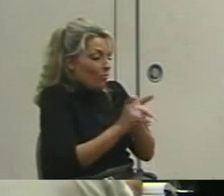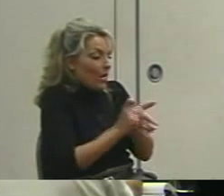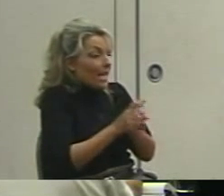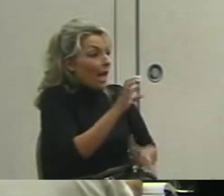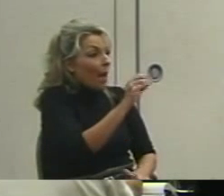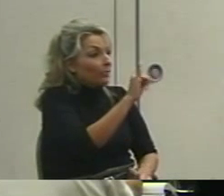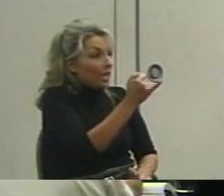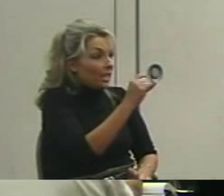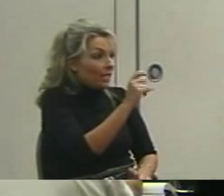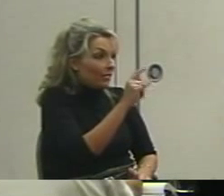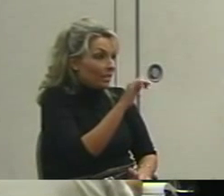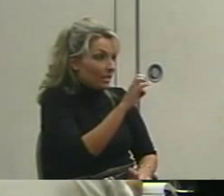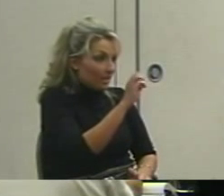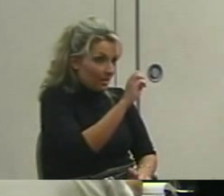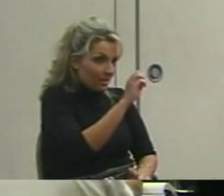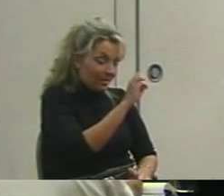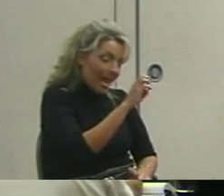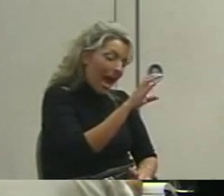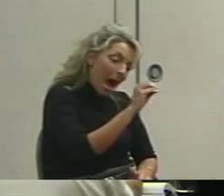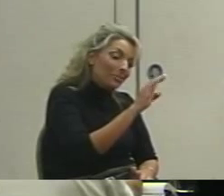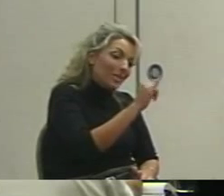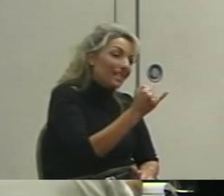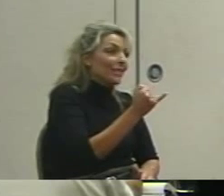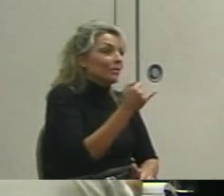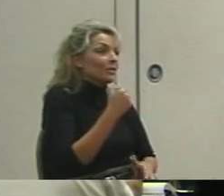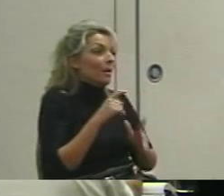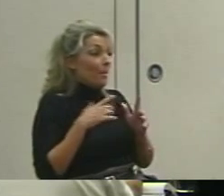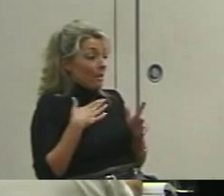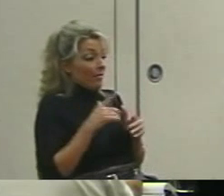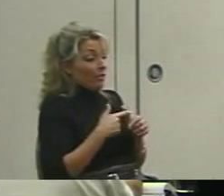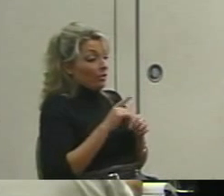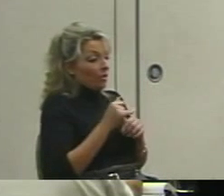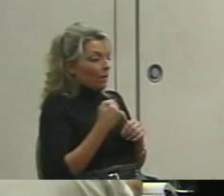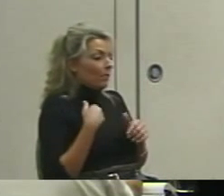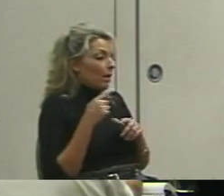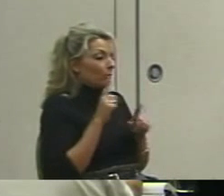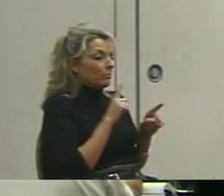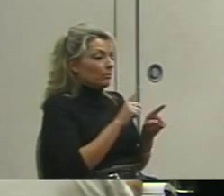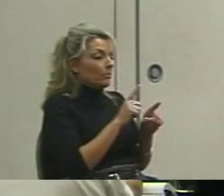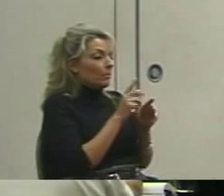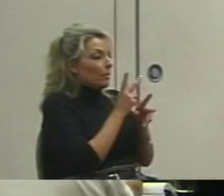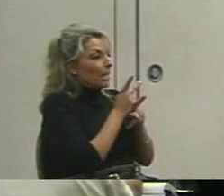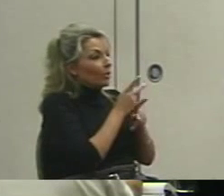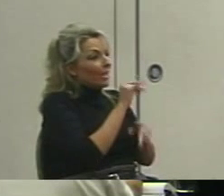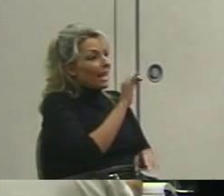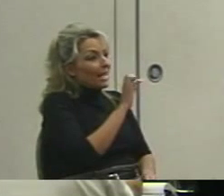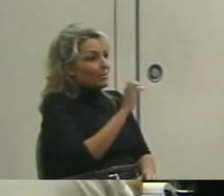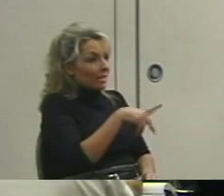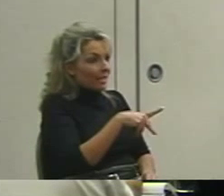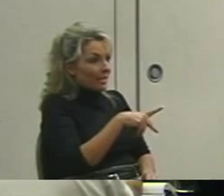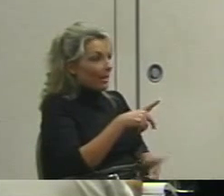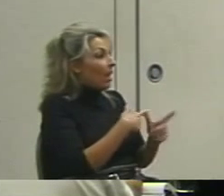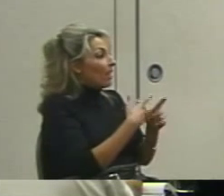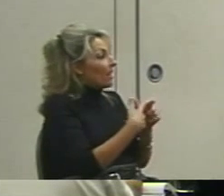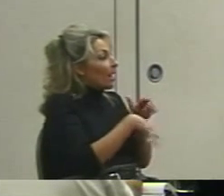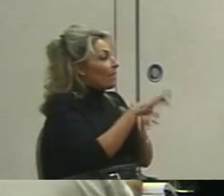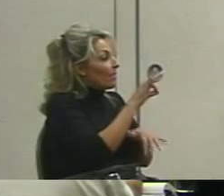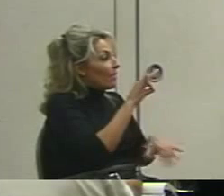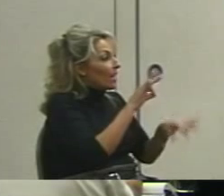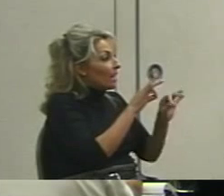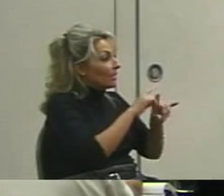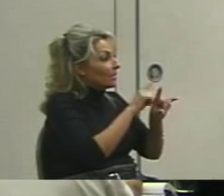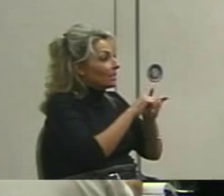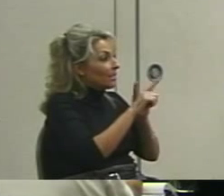So we I started this out when my first job was going around and monitoring IEPs and I kept finding these